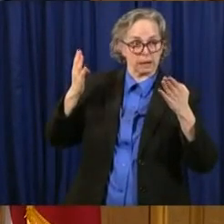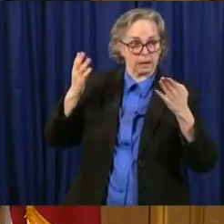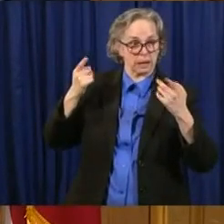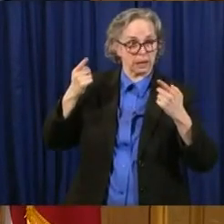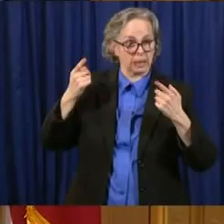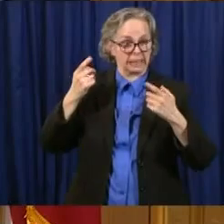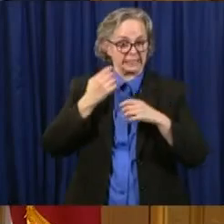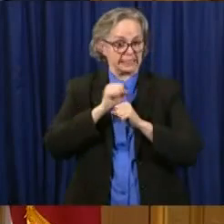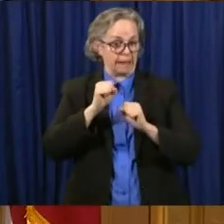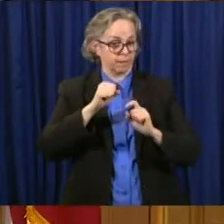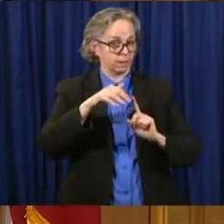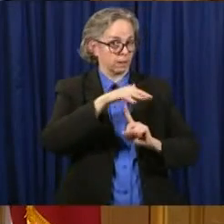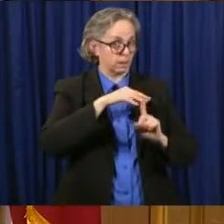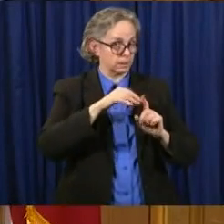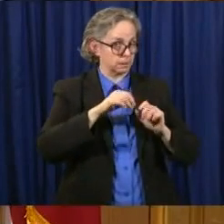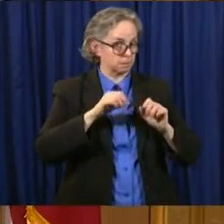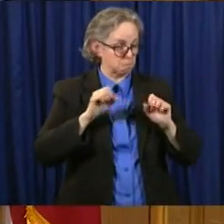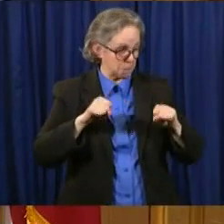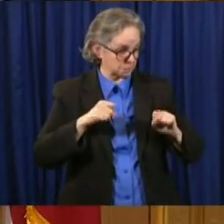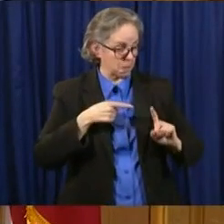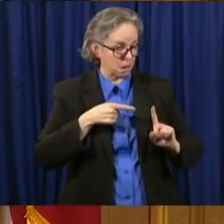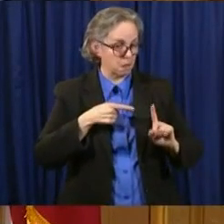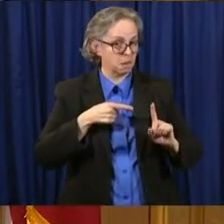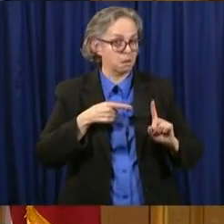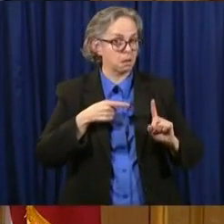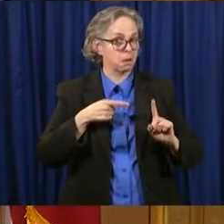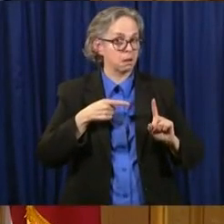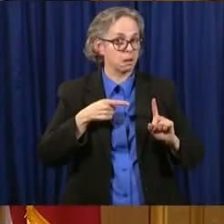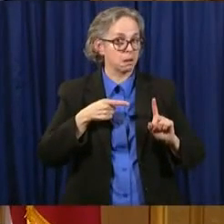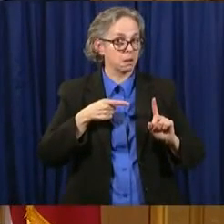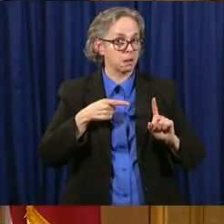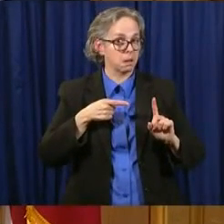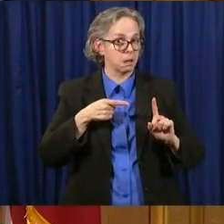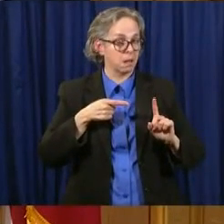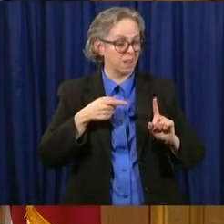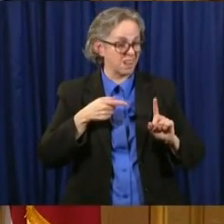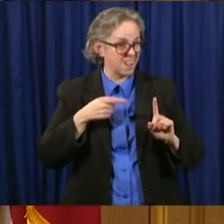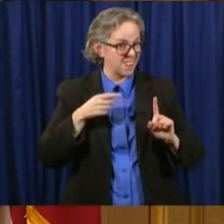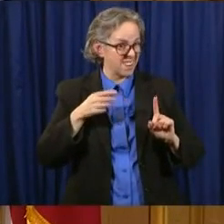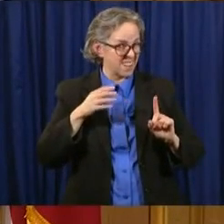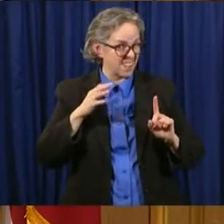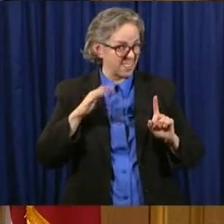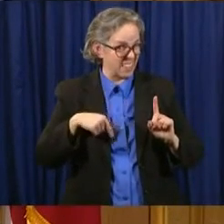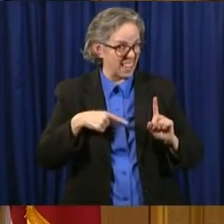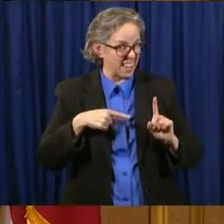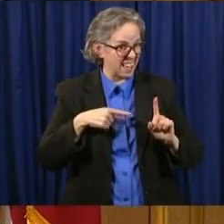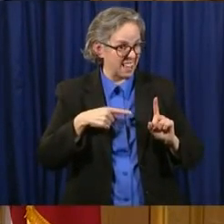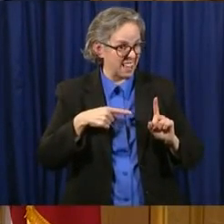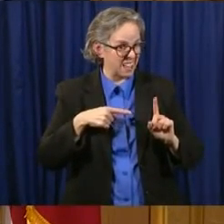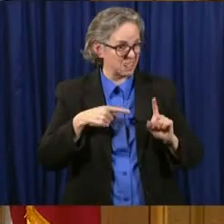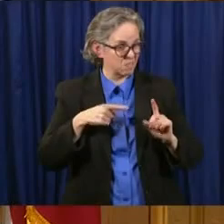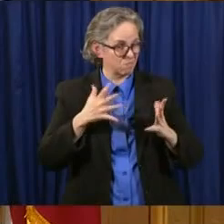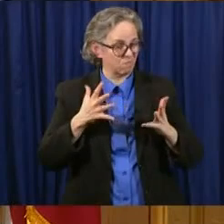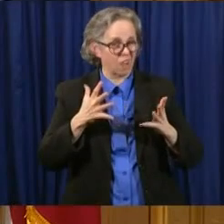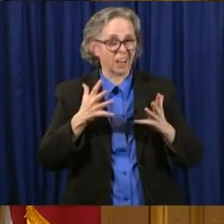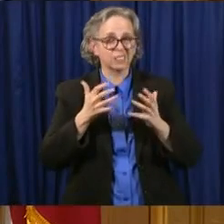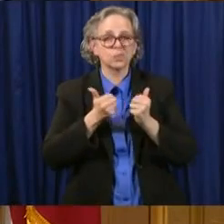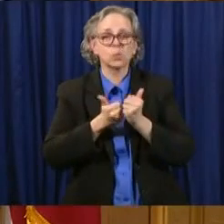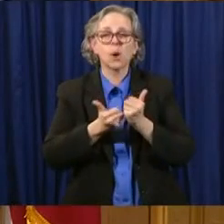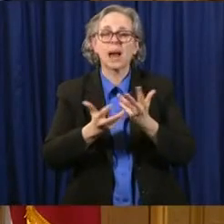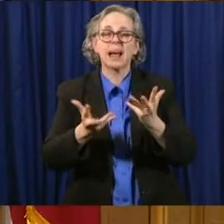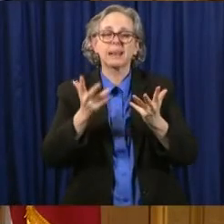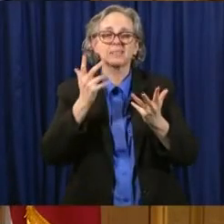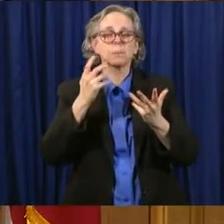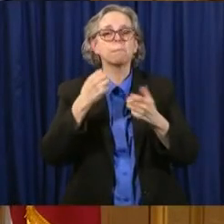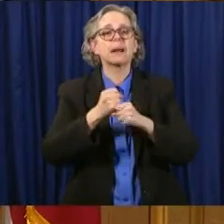make it. Uh, when people, uh, do anything else, everything that we can to make that as, safe as we